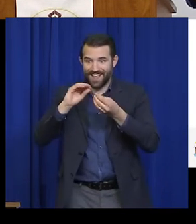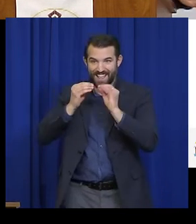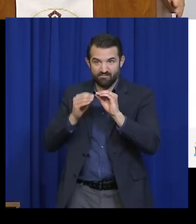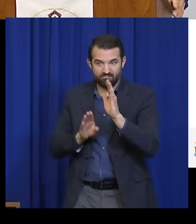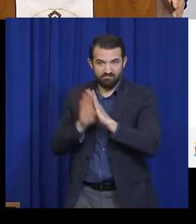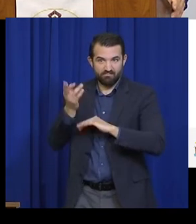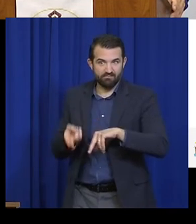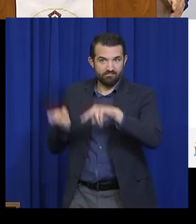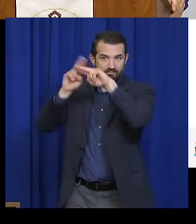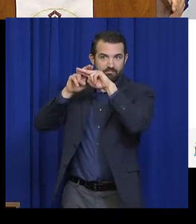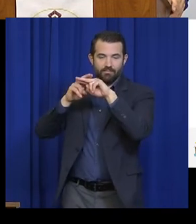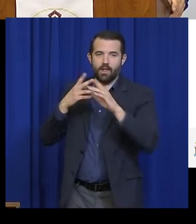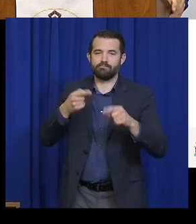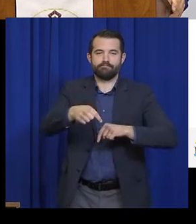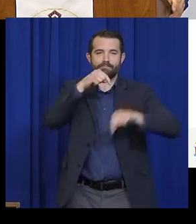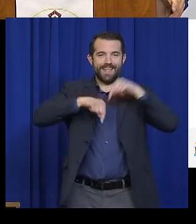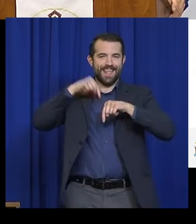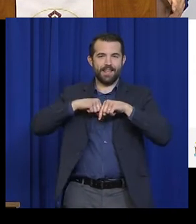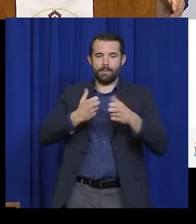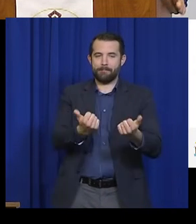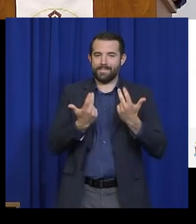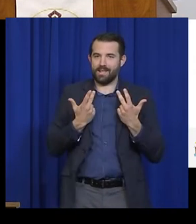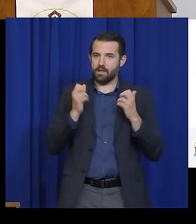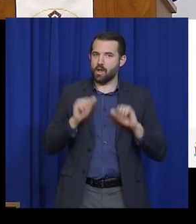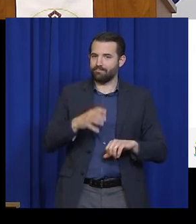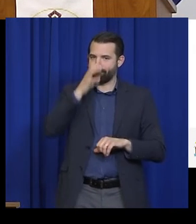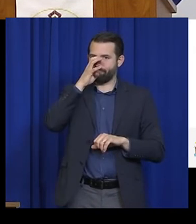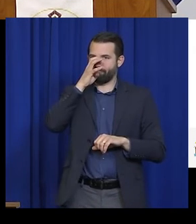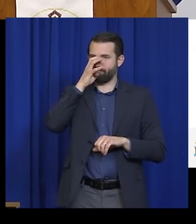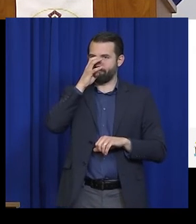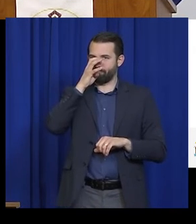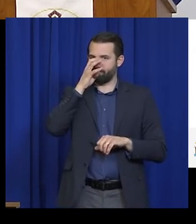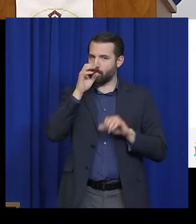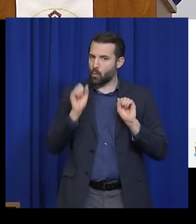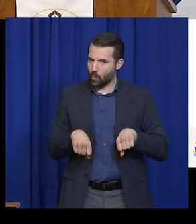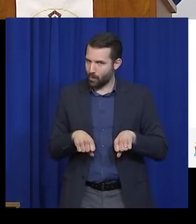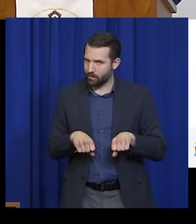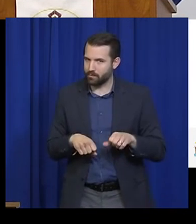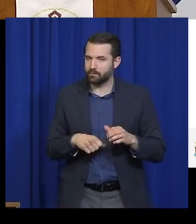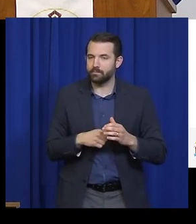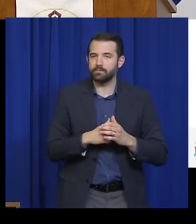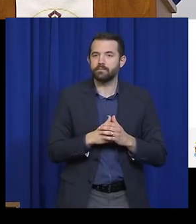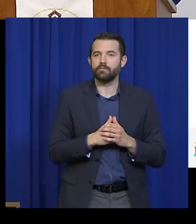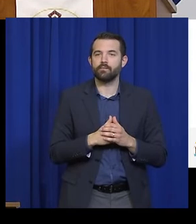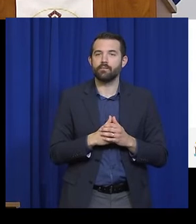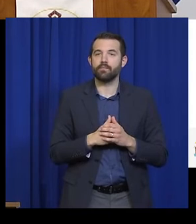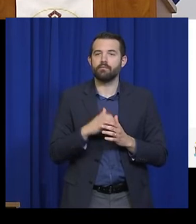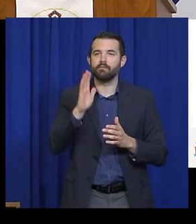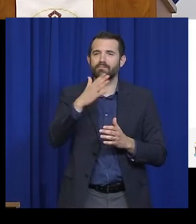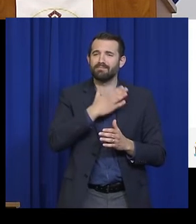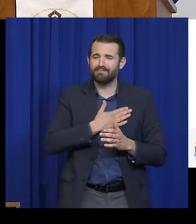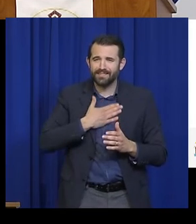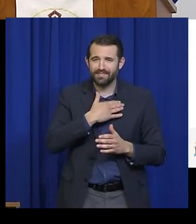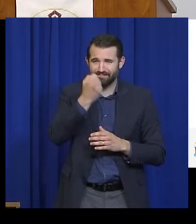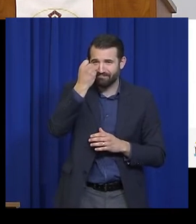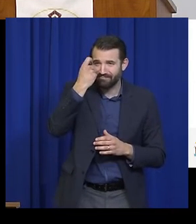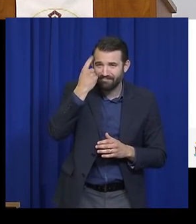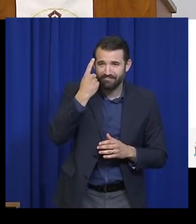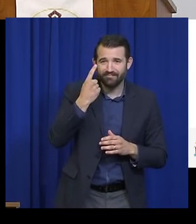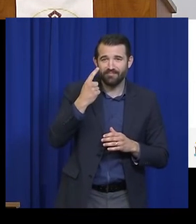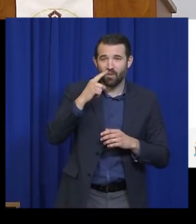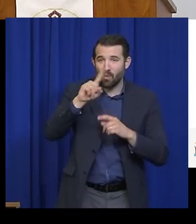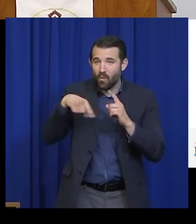adjustments to the plan and a return to more restrictions. Please understand when I say